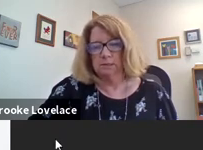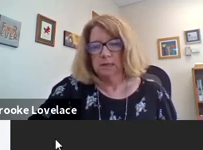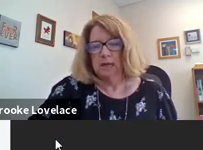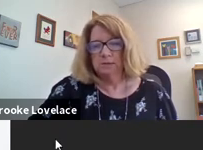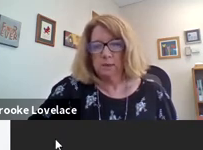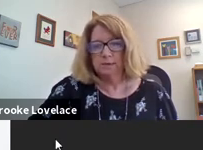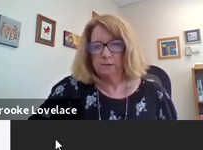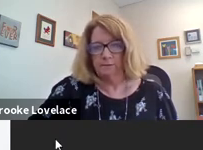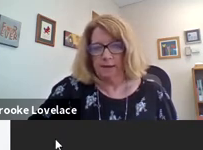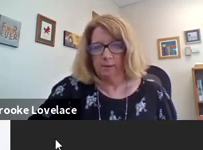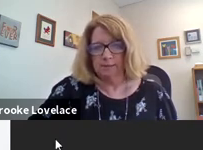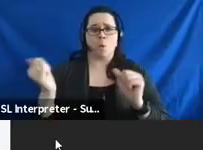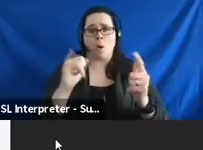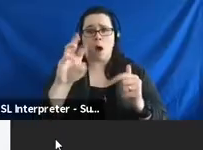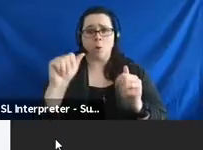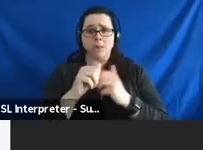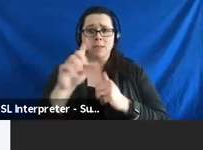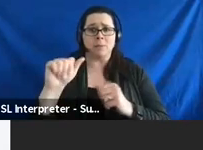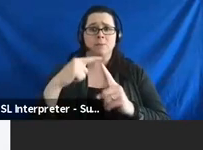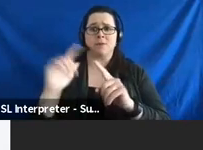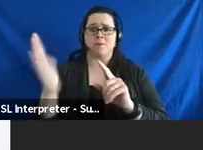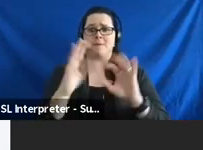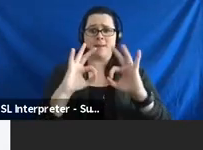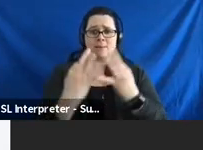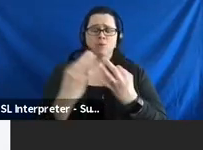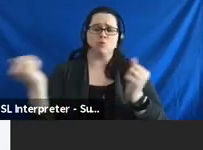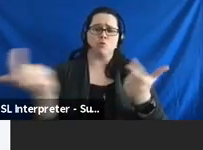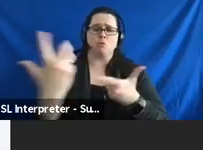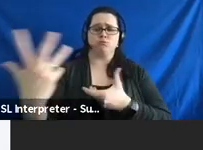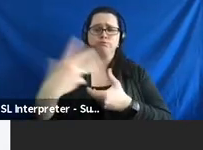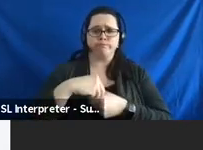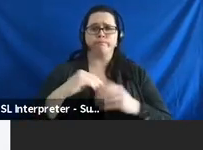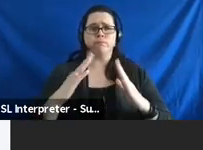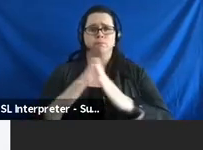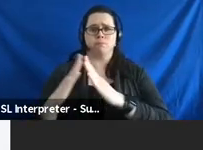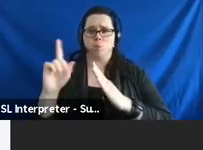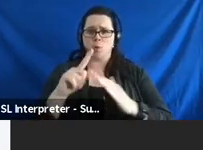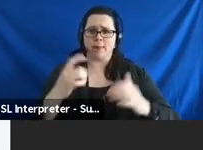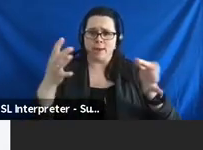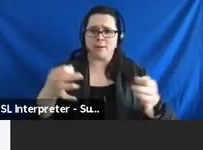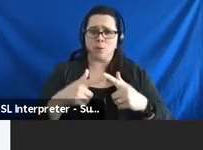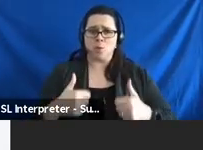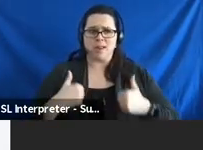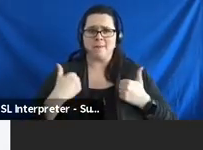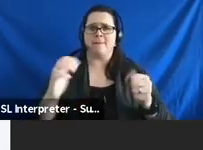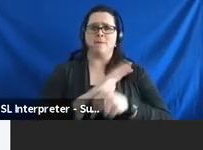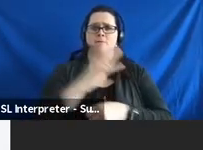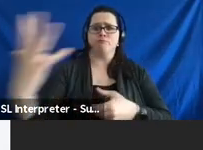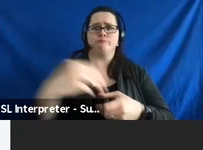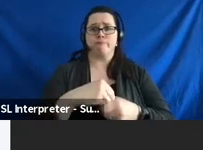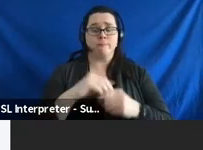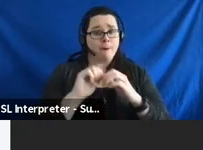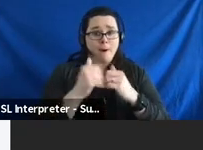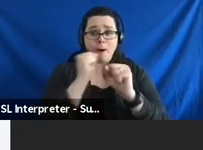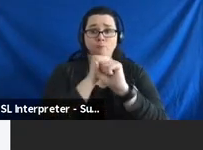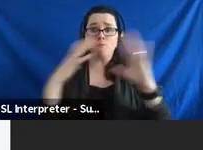disabilities as well as their families should be included in the communities where they choose to live. To achieve this